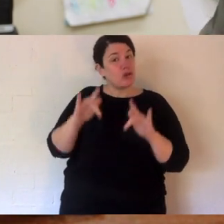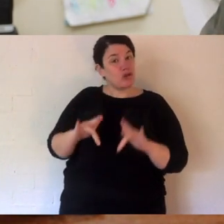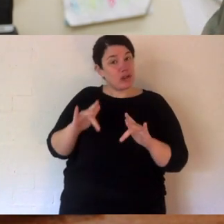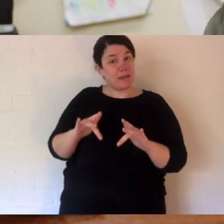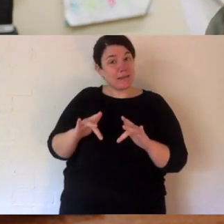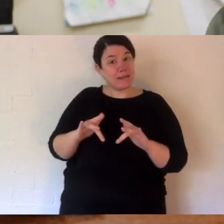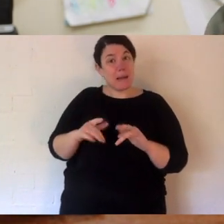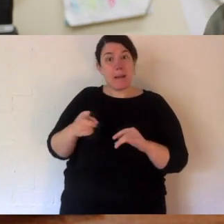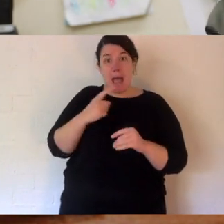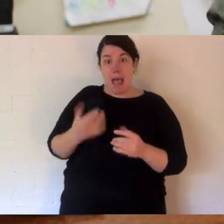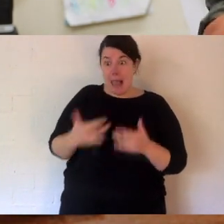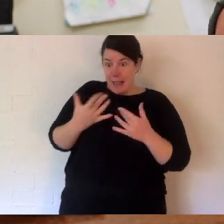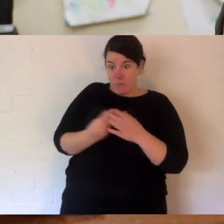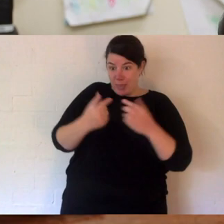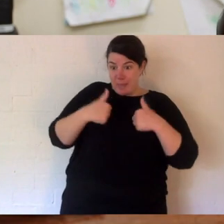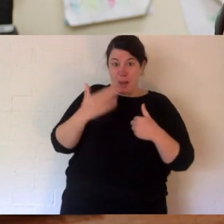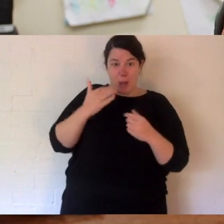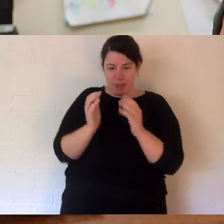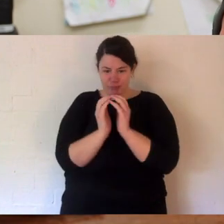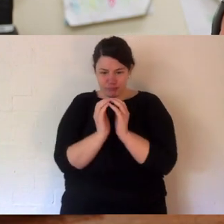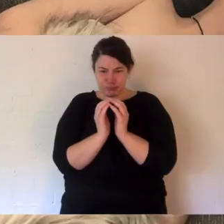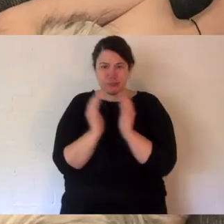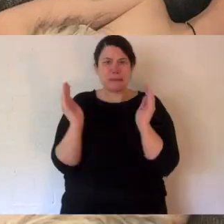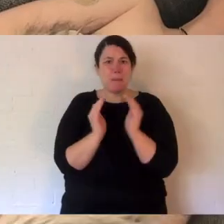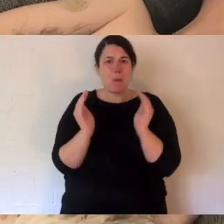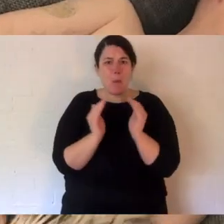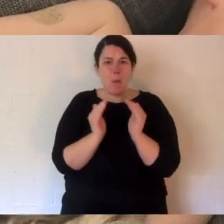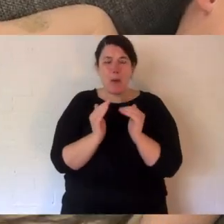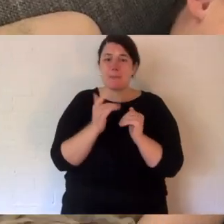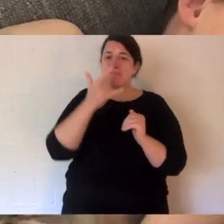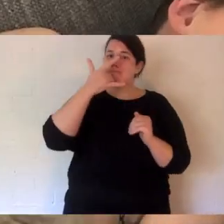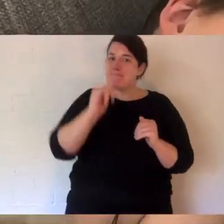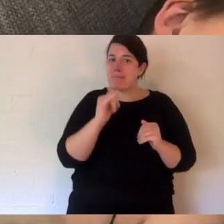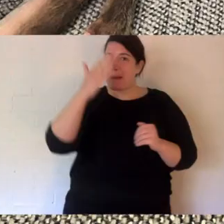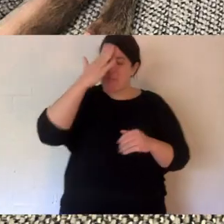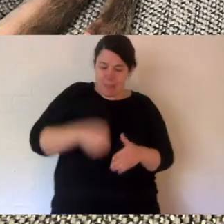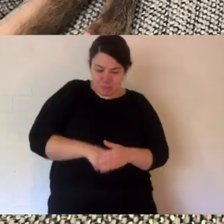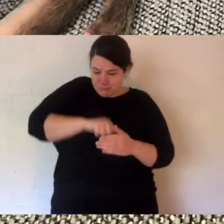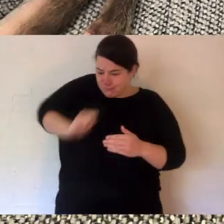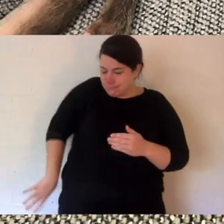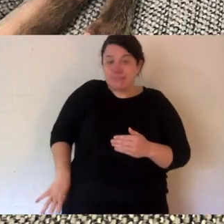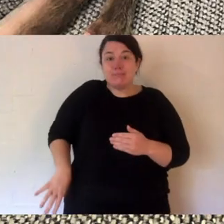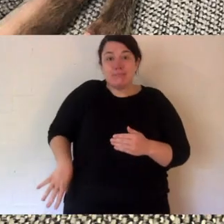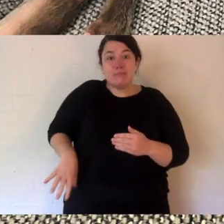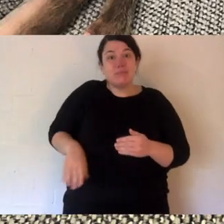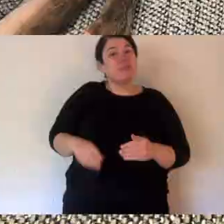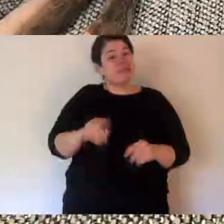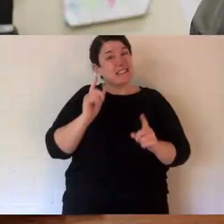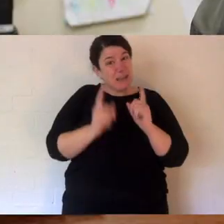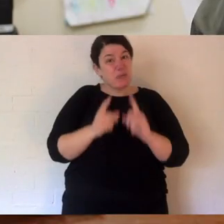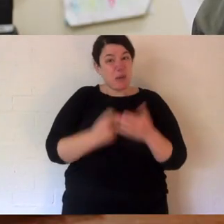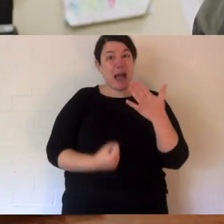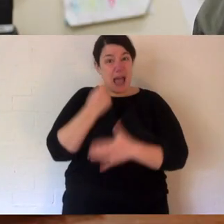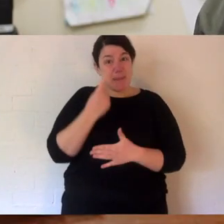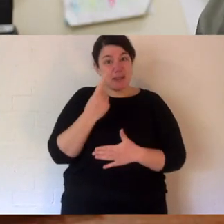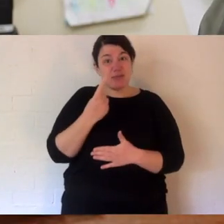She's lived with me since she was this big. She was actually thrown from the pouch by her mum, and it happens